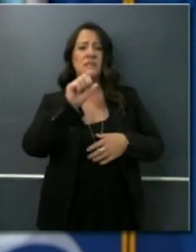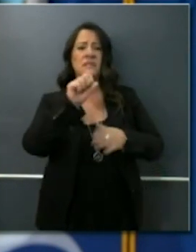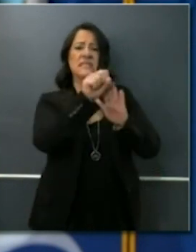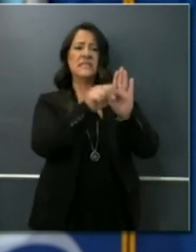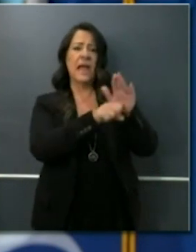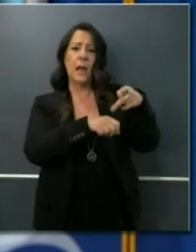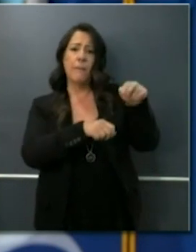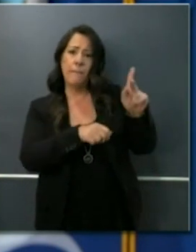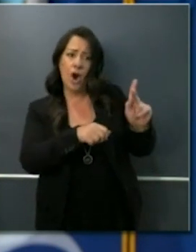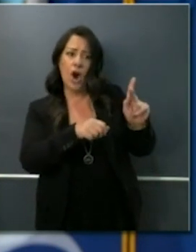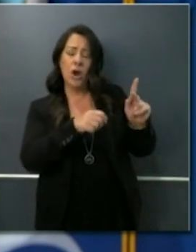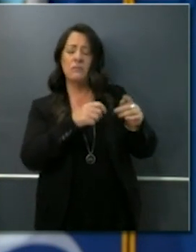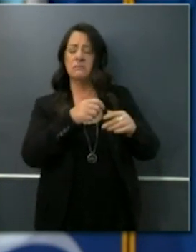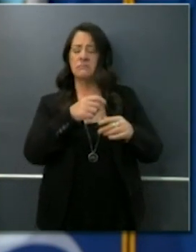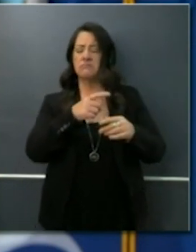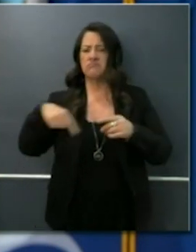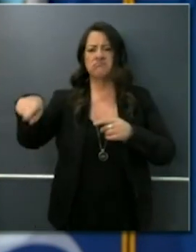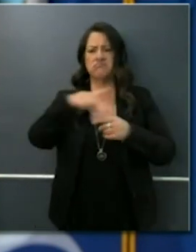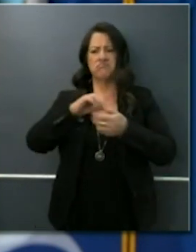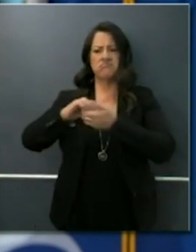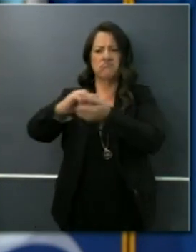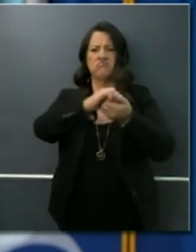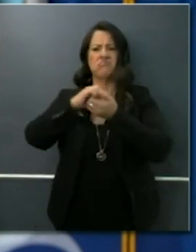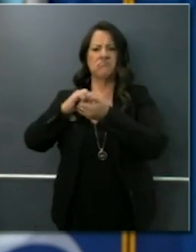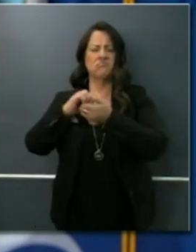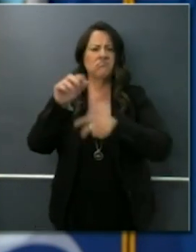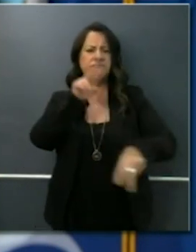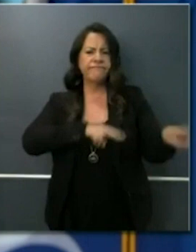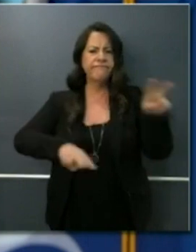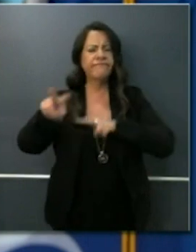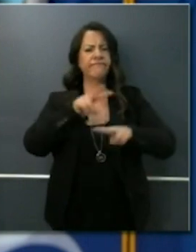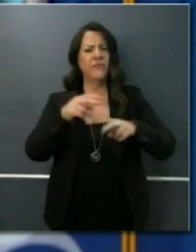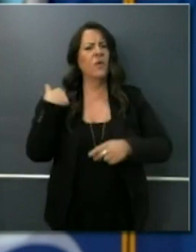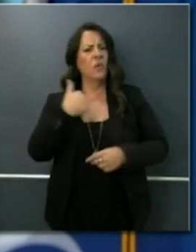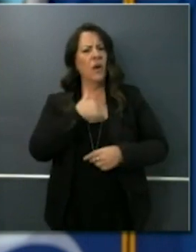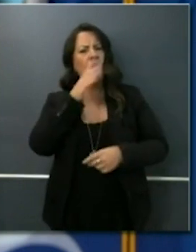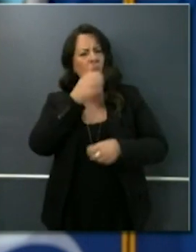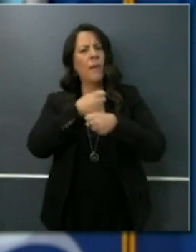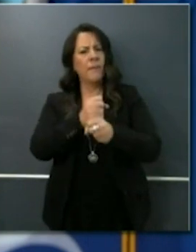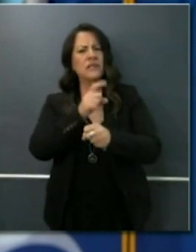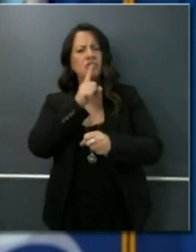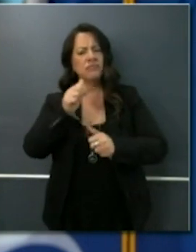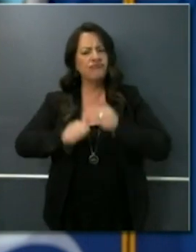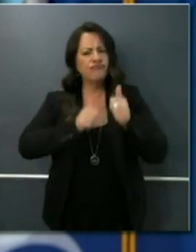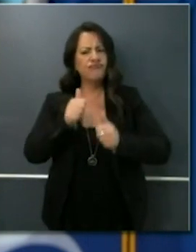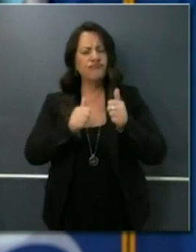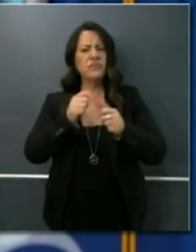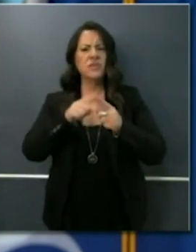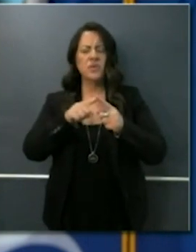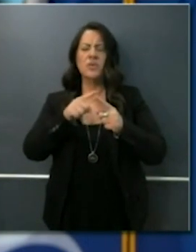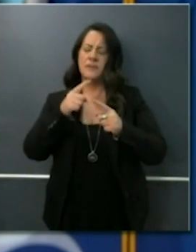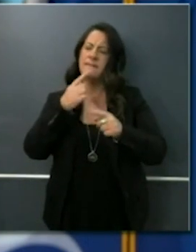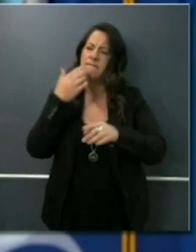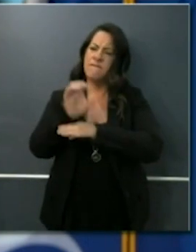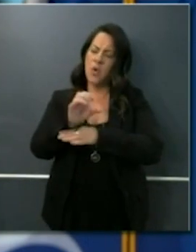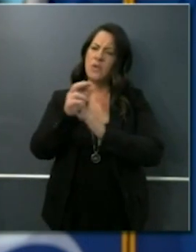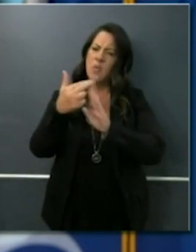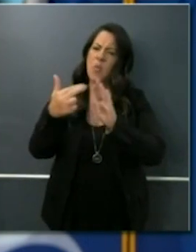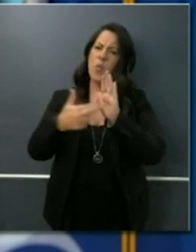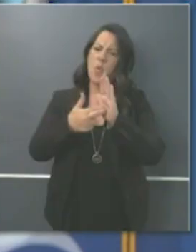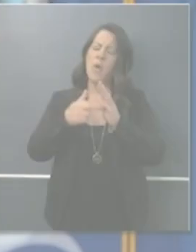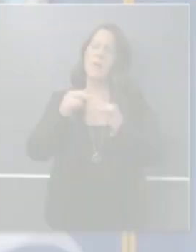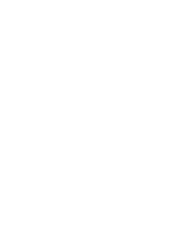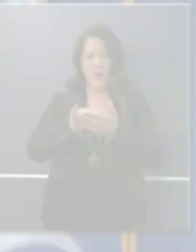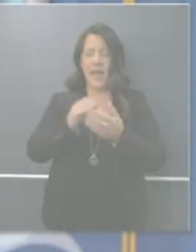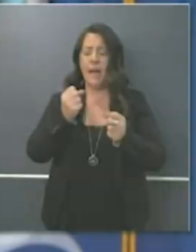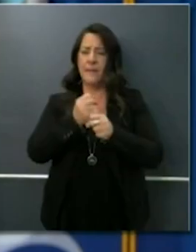other partners. And we will avail ourselves to more aggressive enforcement of the stay at home order of the social